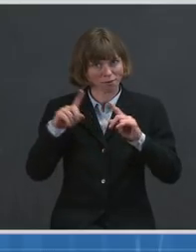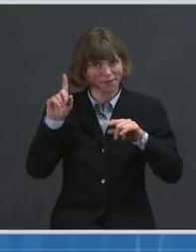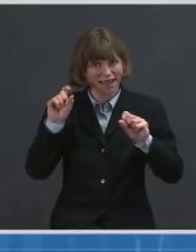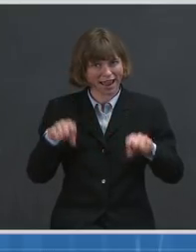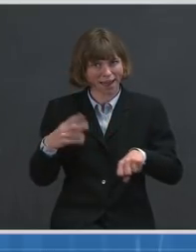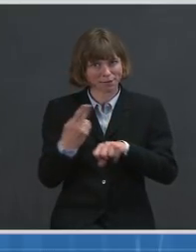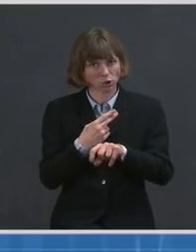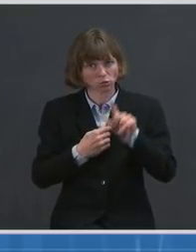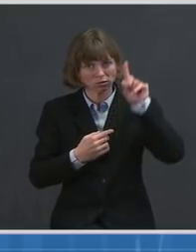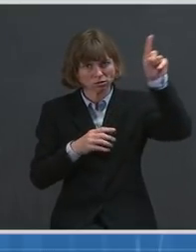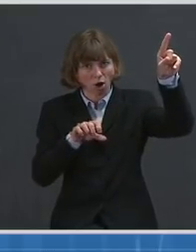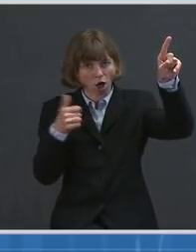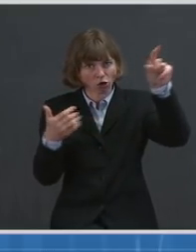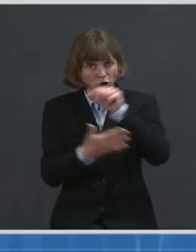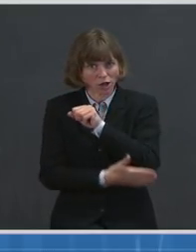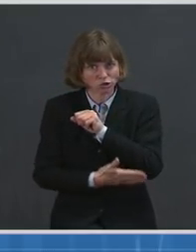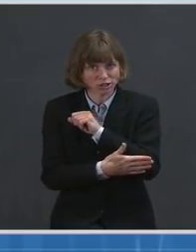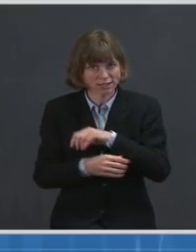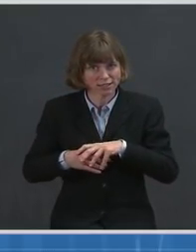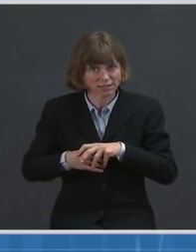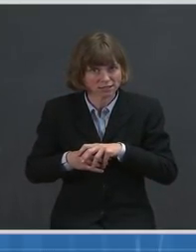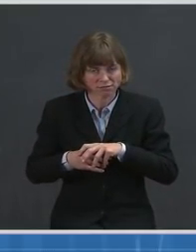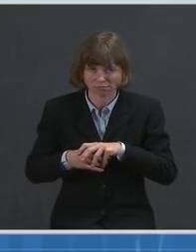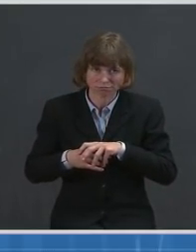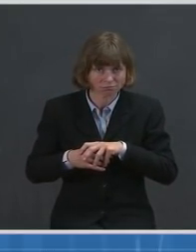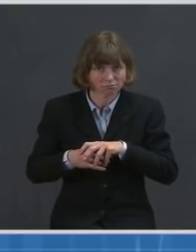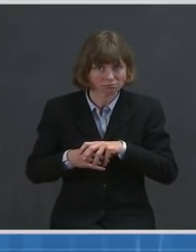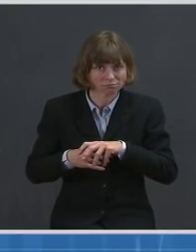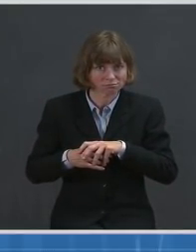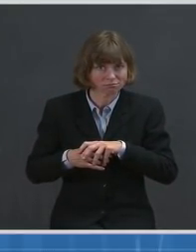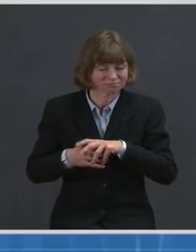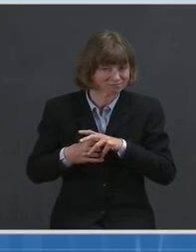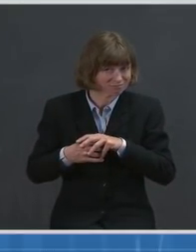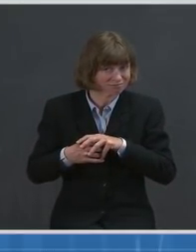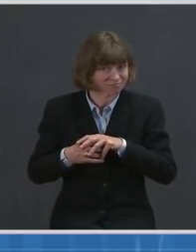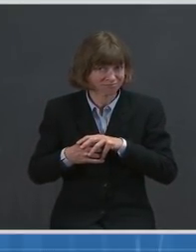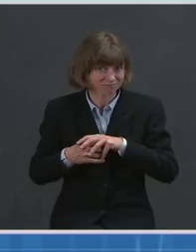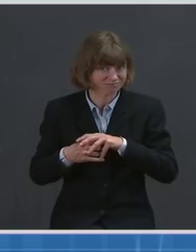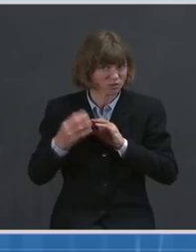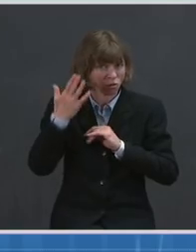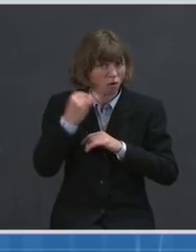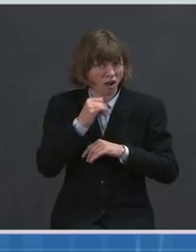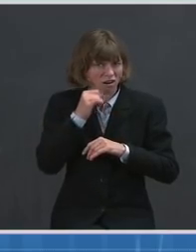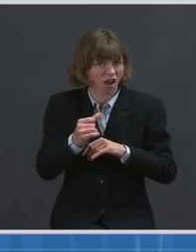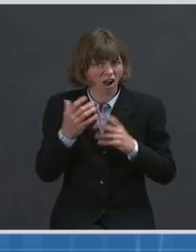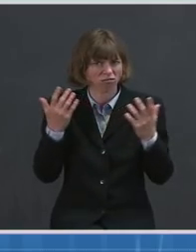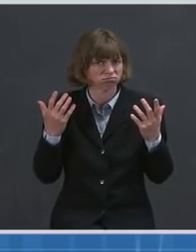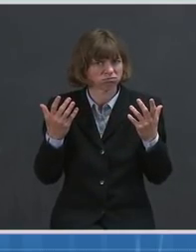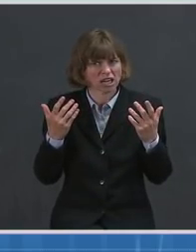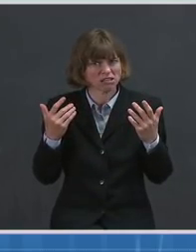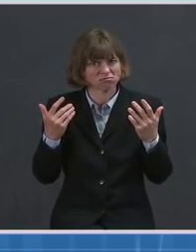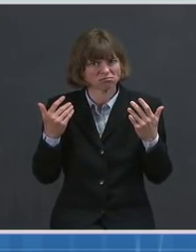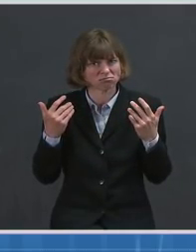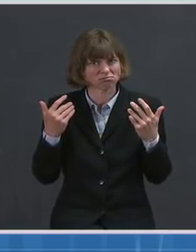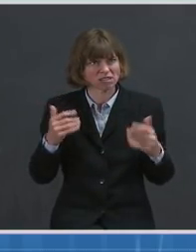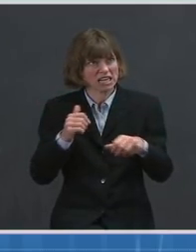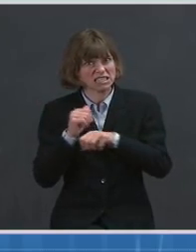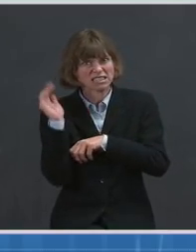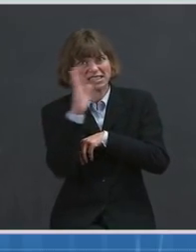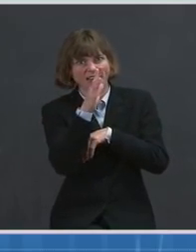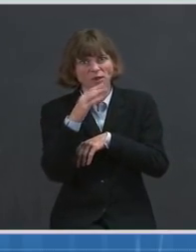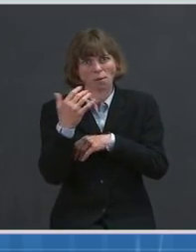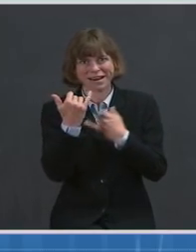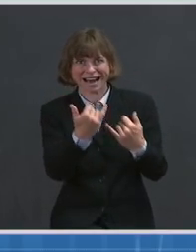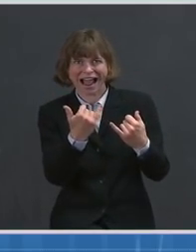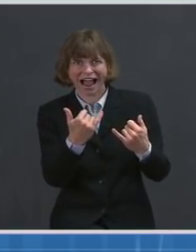With that, you know, EUA still up in flux, you know, why not just send those vaccines overseas right now to help out and